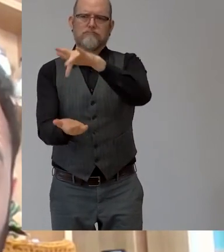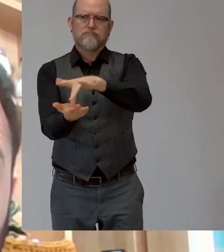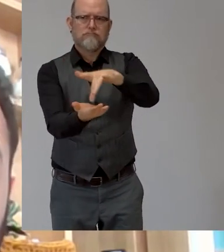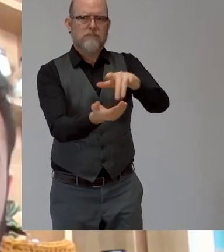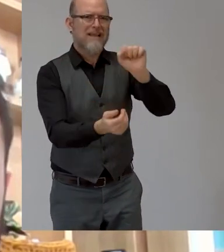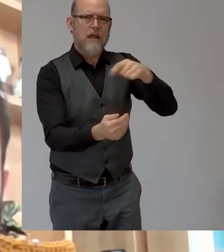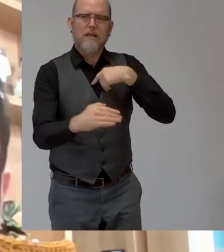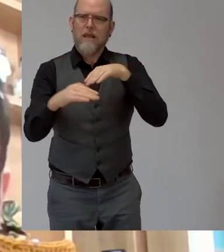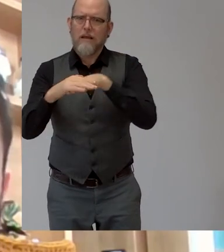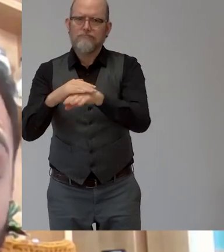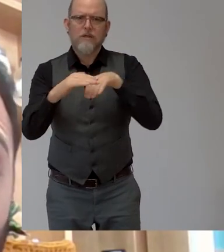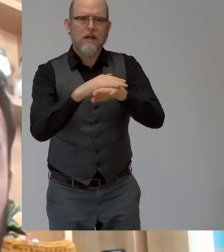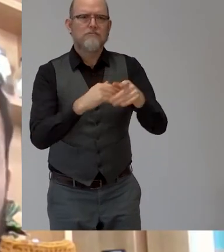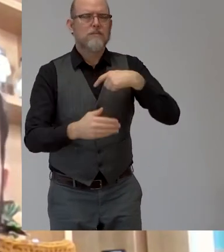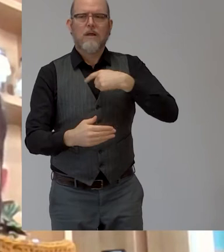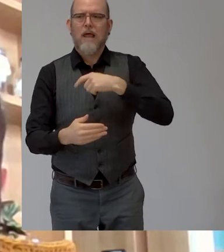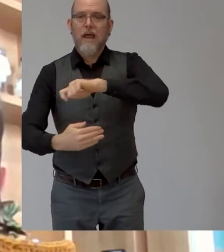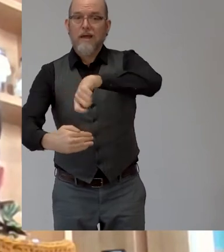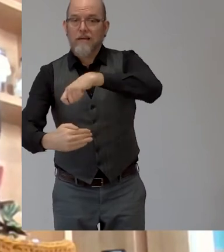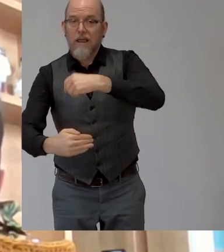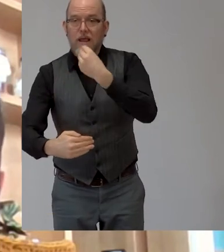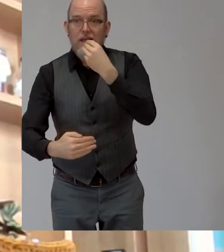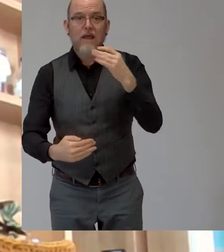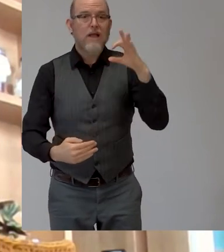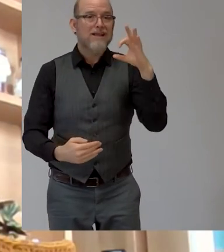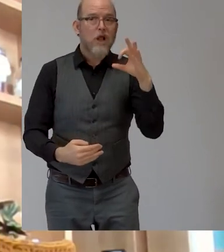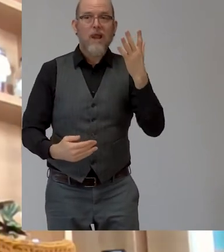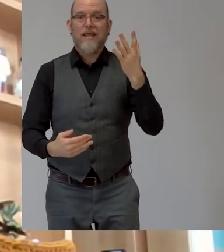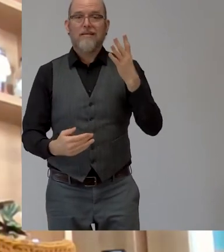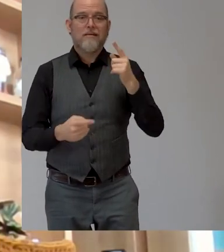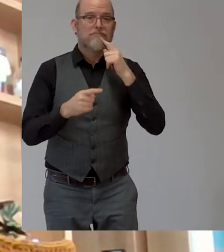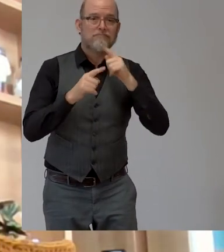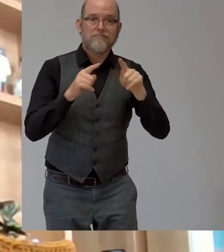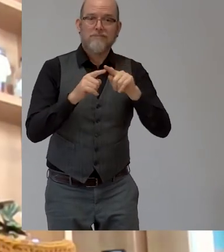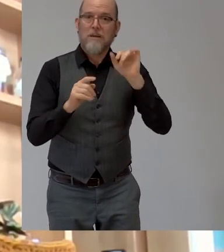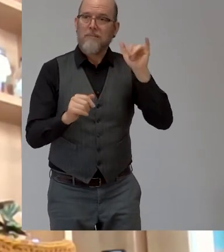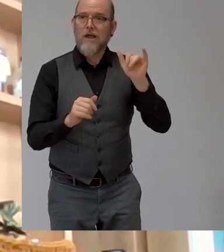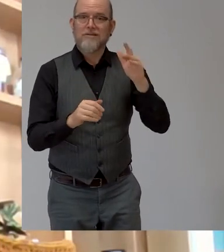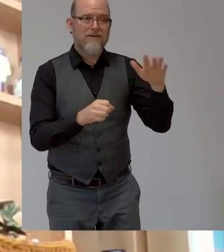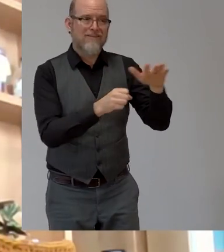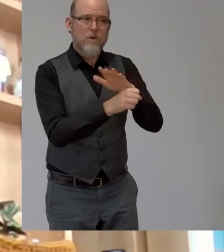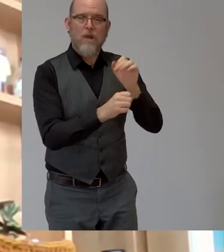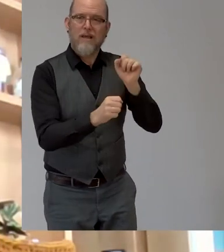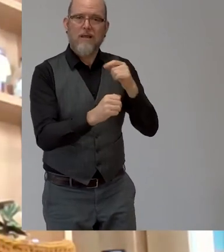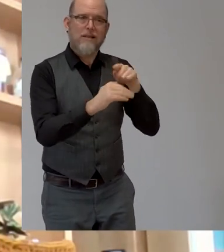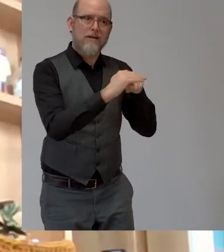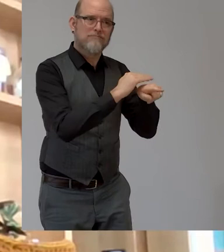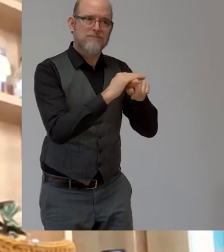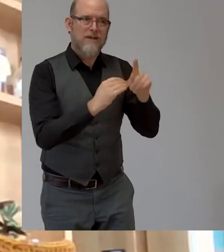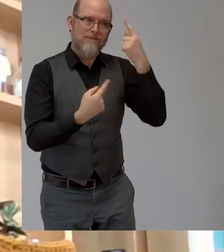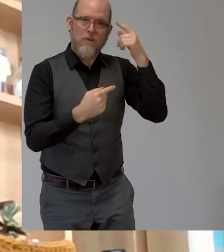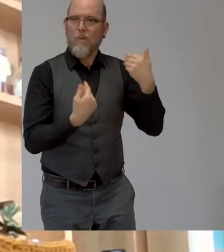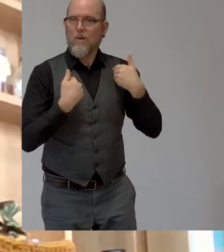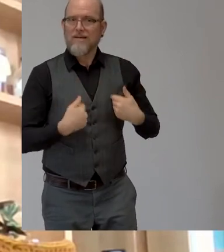rooms and i do this in a dignified manner meaning if the accessible entrance it cannot be the back